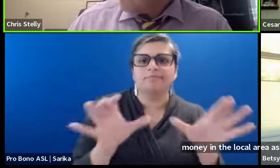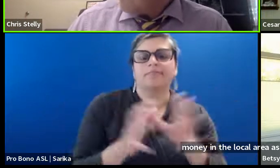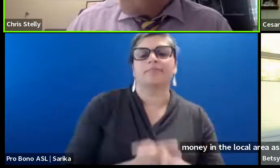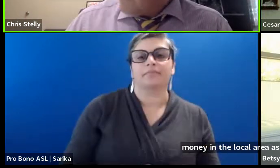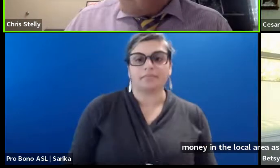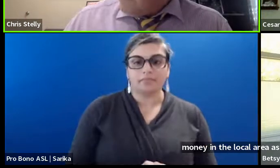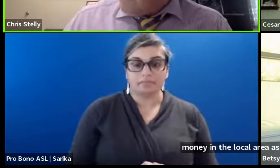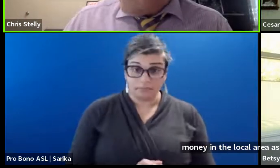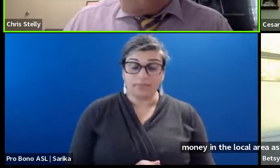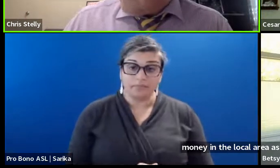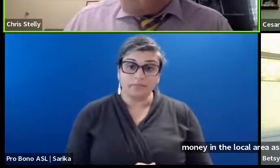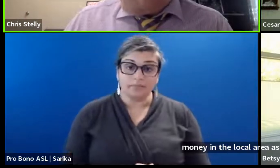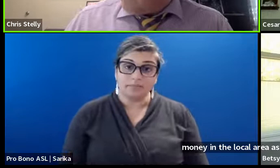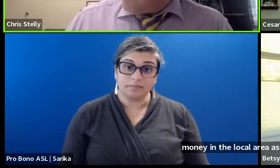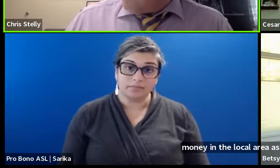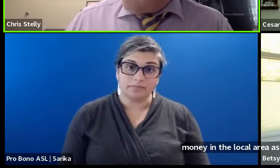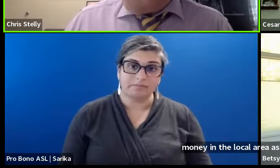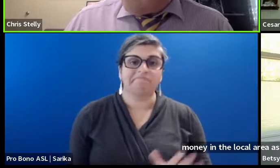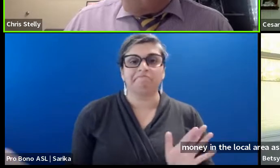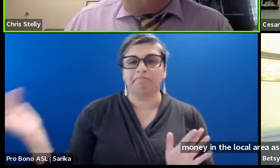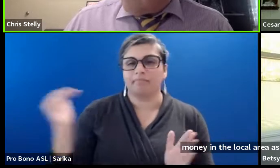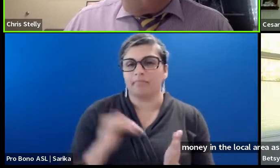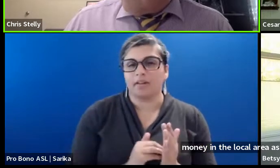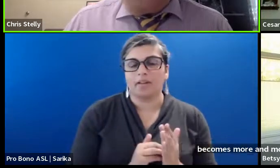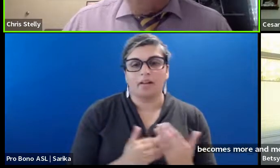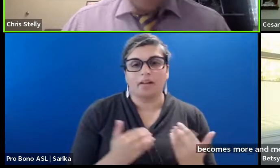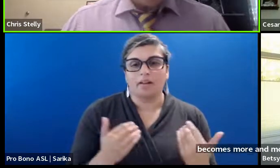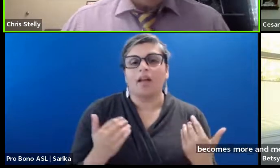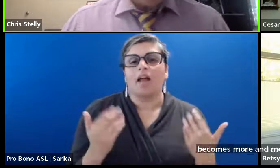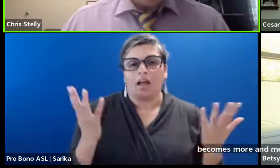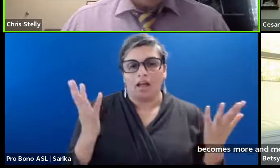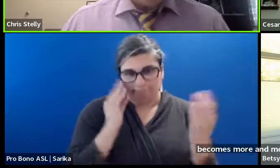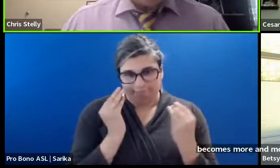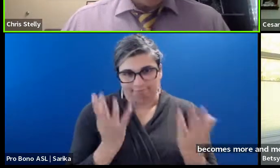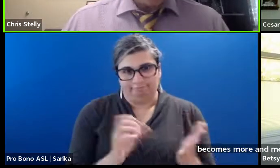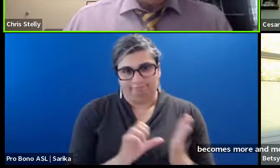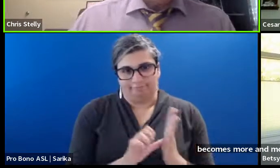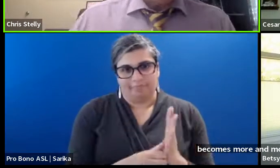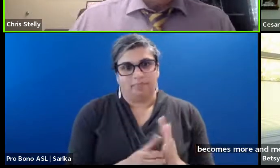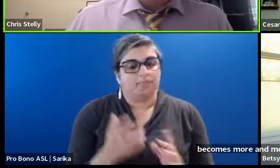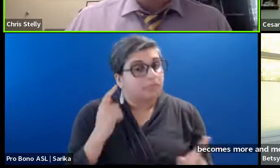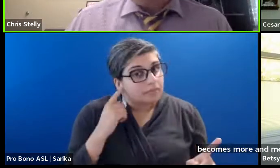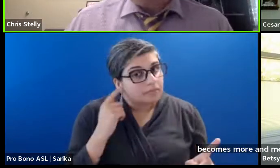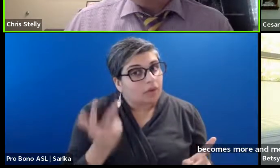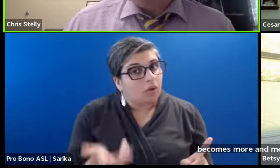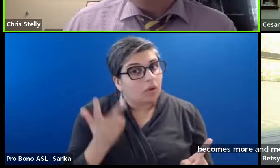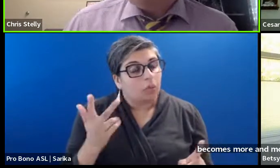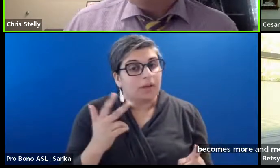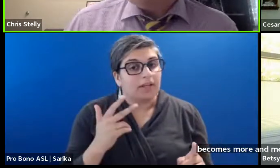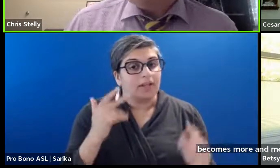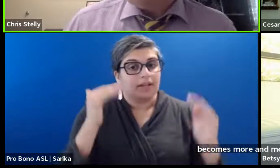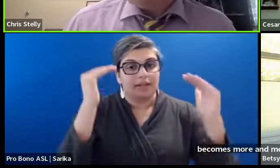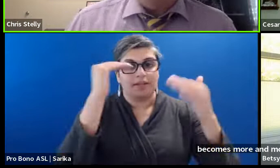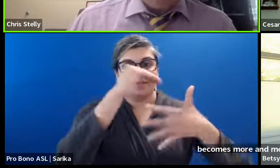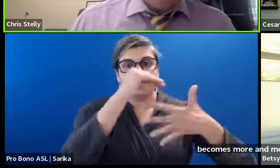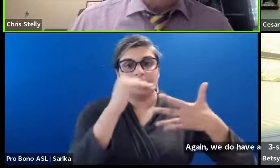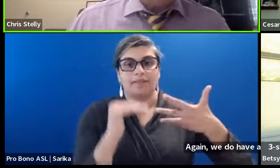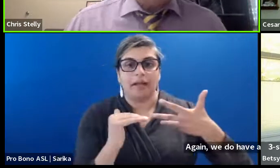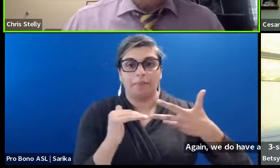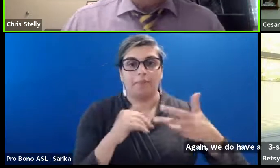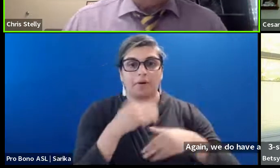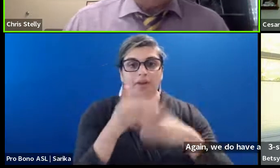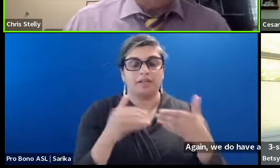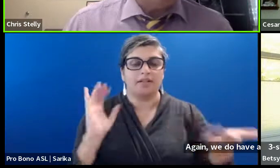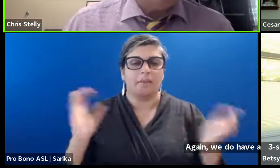Um. Again. We. We do have. A three step. Process. As opposed to. What Illinois has.